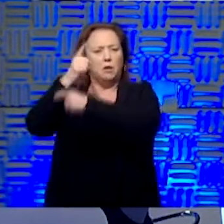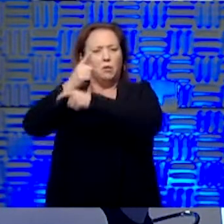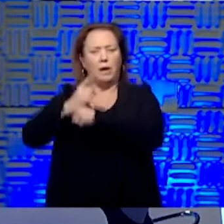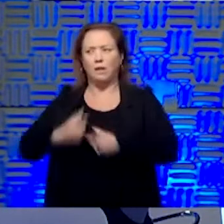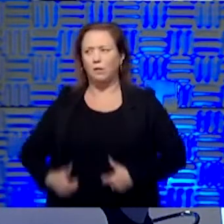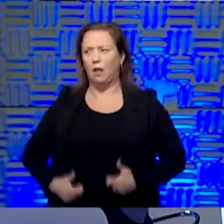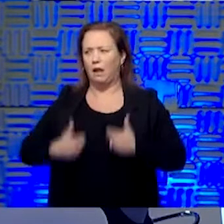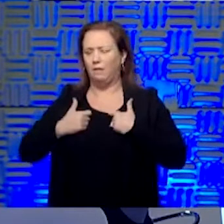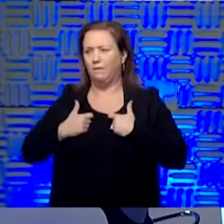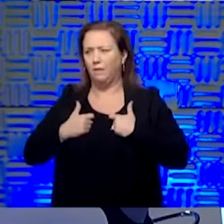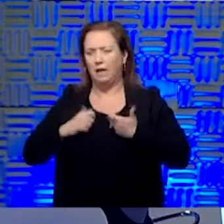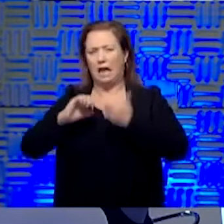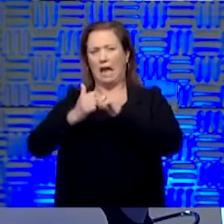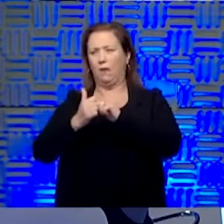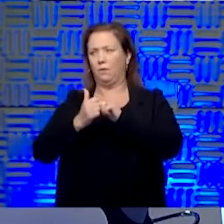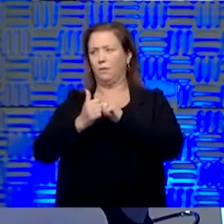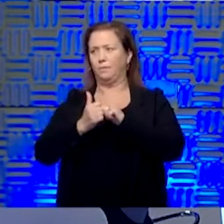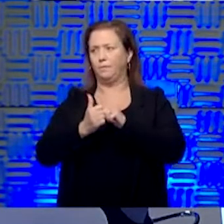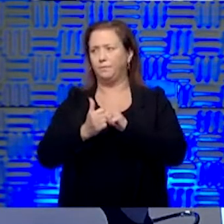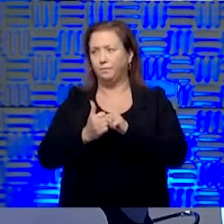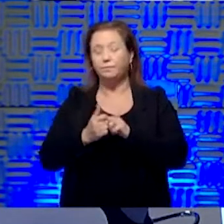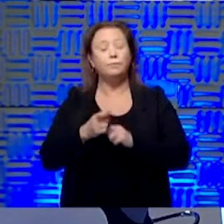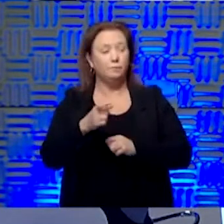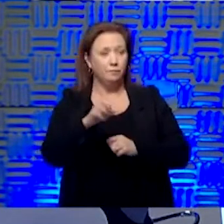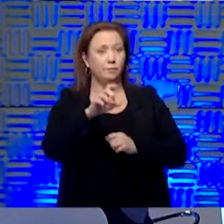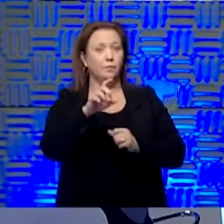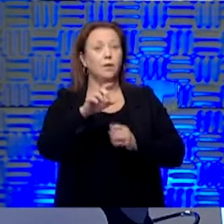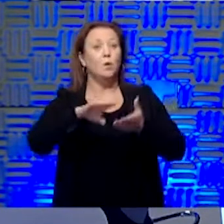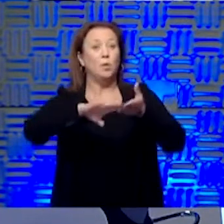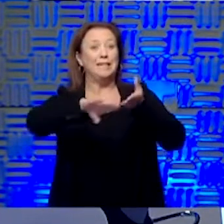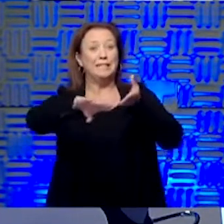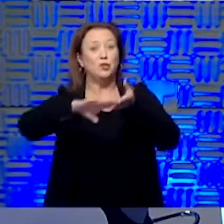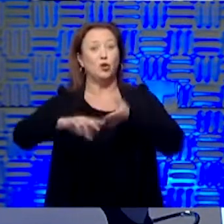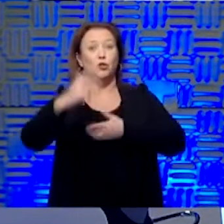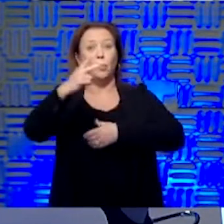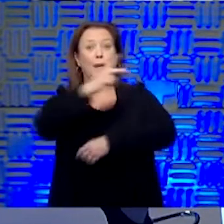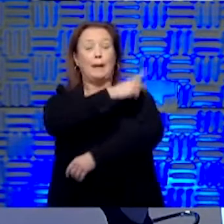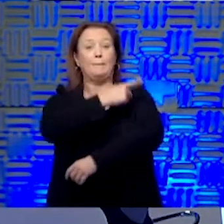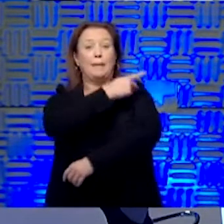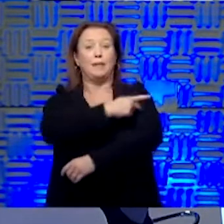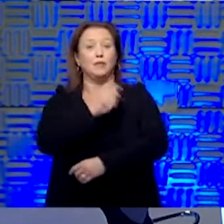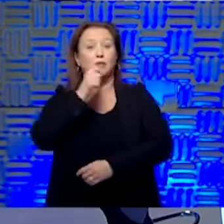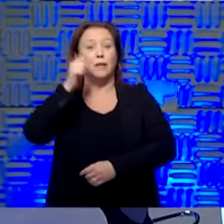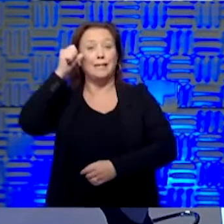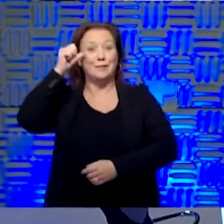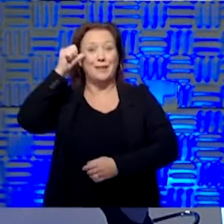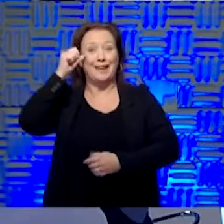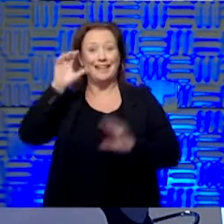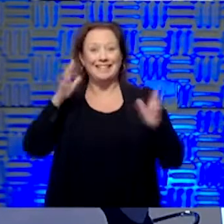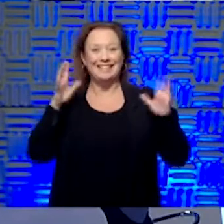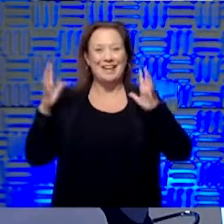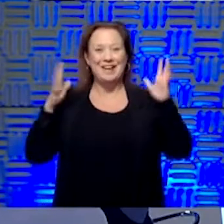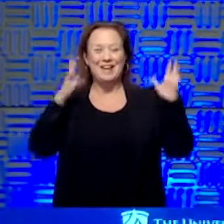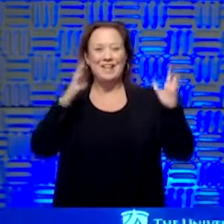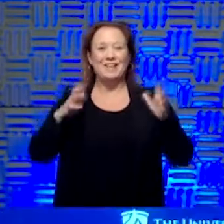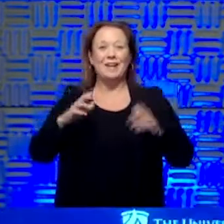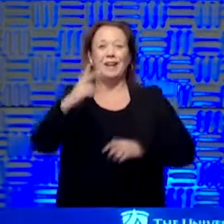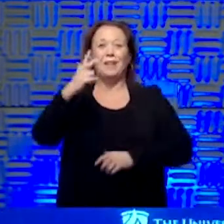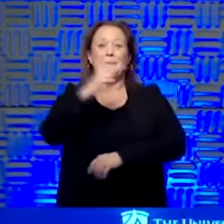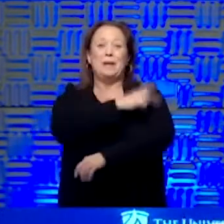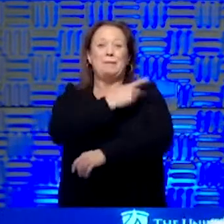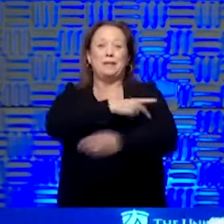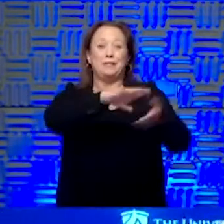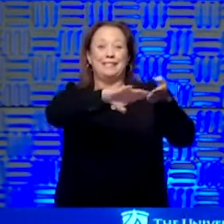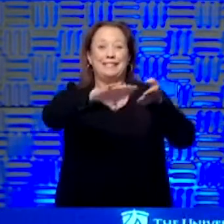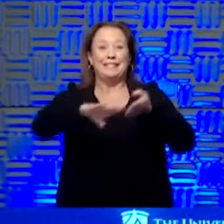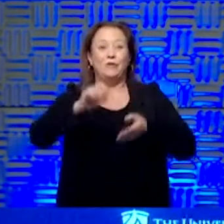Let's take that on. dealing with people? Well, and I just wanted to say we discharged three patients yesterday who had recovered here. So I just want to say that. That's good news. We do want to